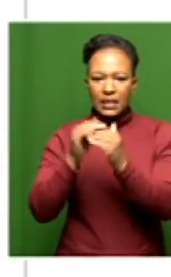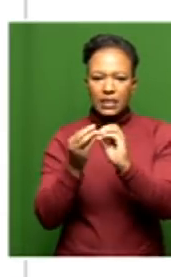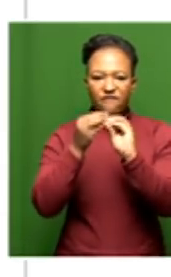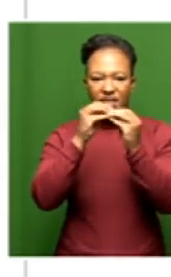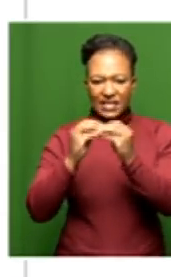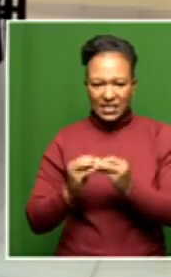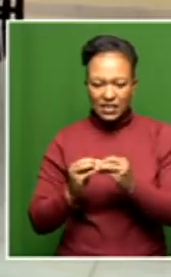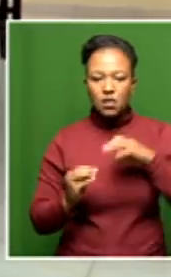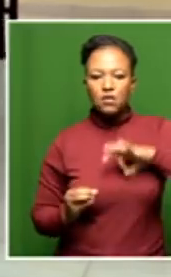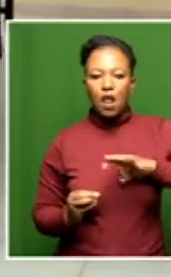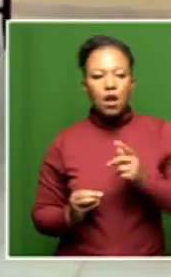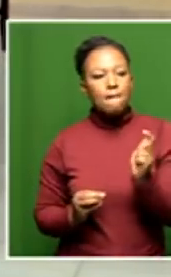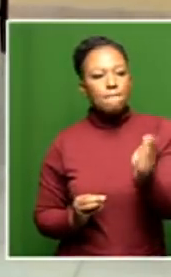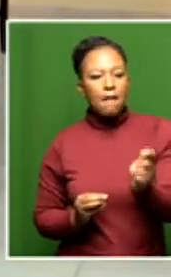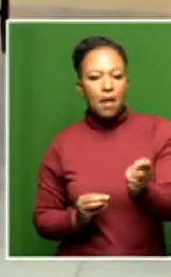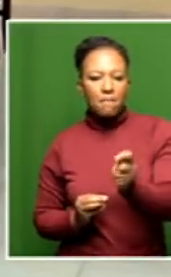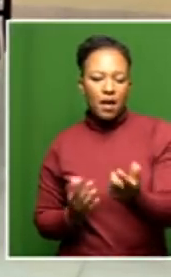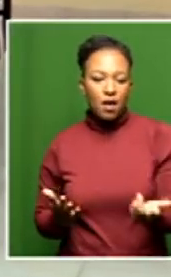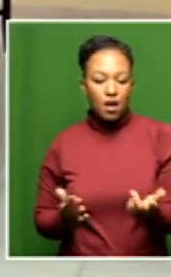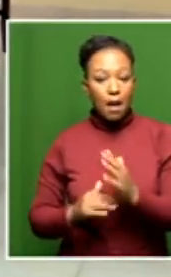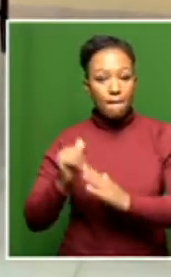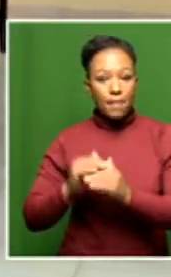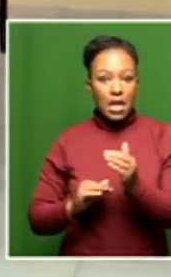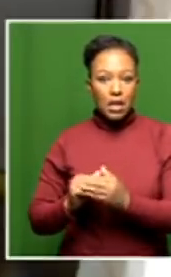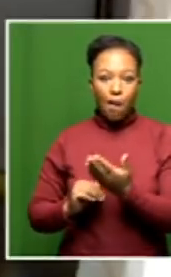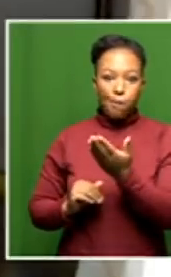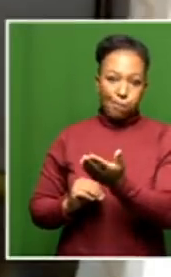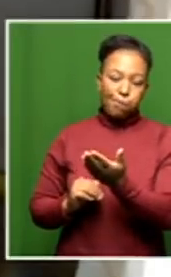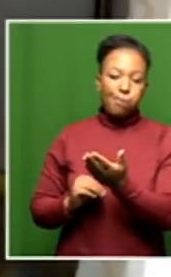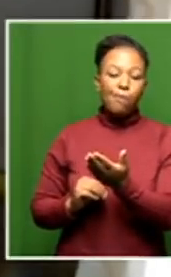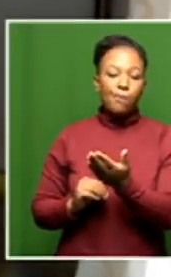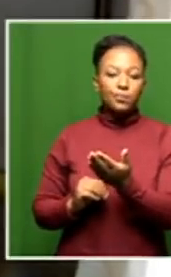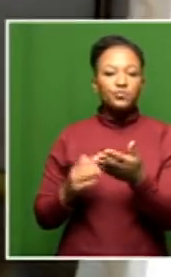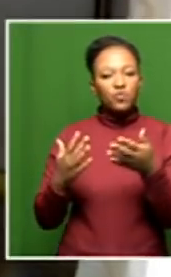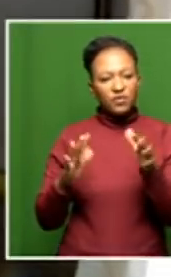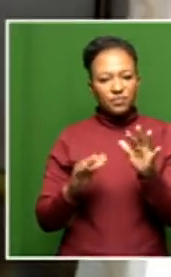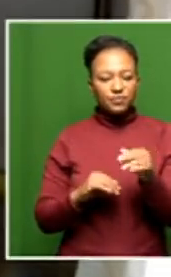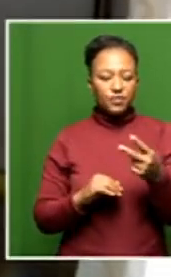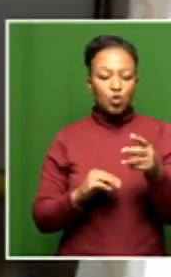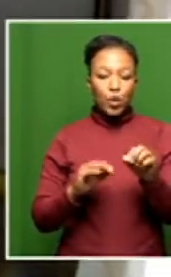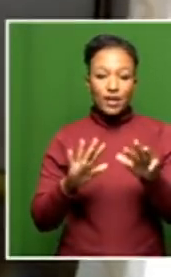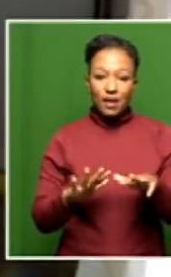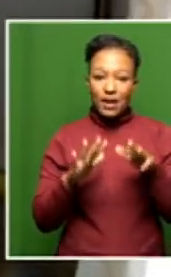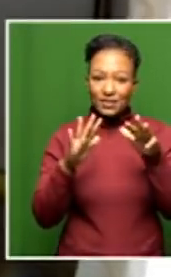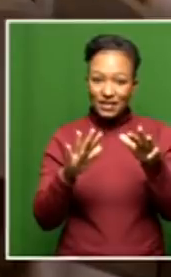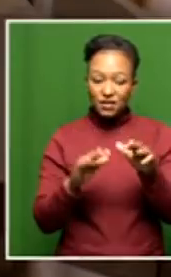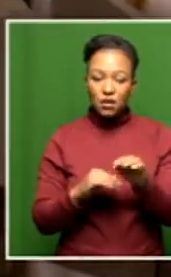are being paid and there is a bill being racked up. We then had, in 2019, Albi Bouta being